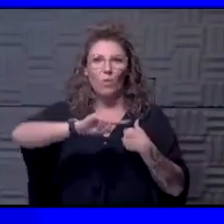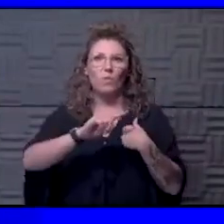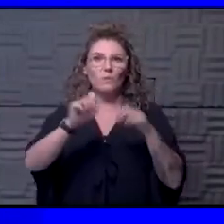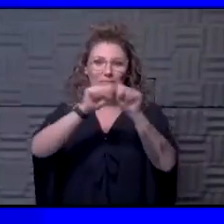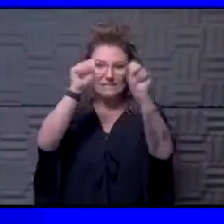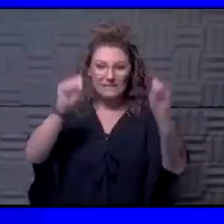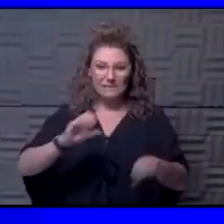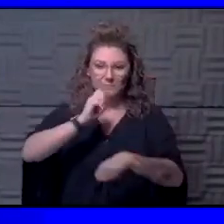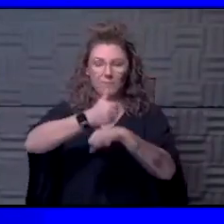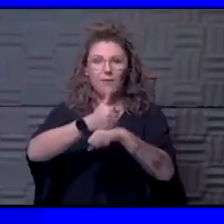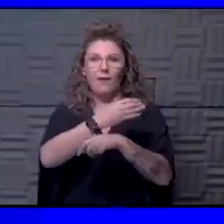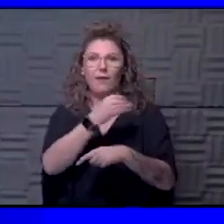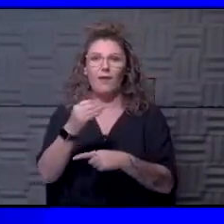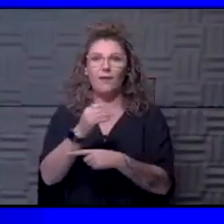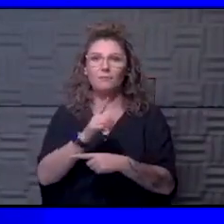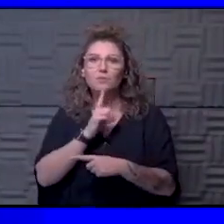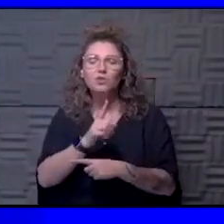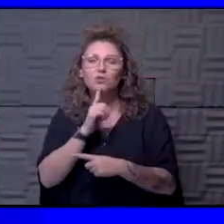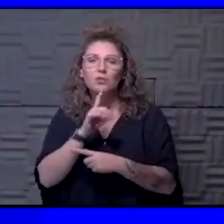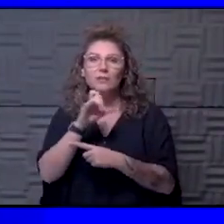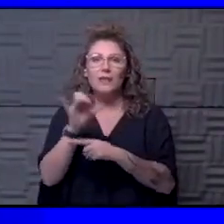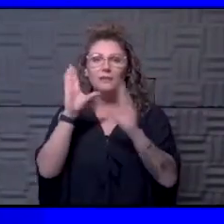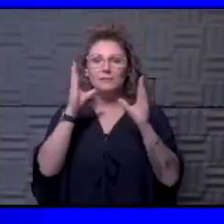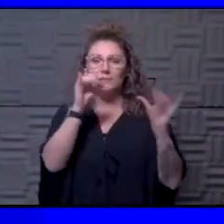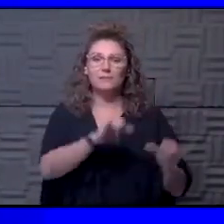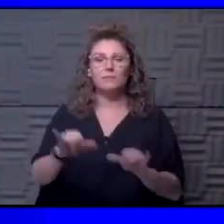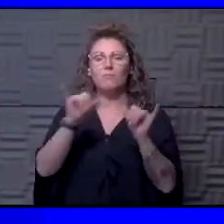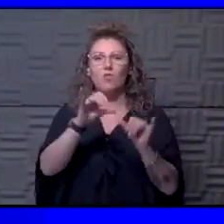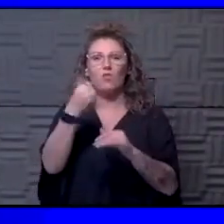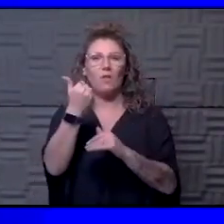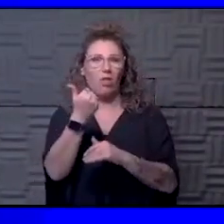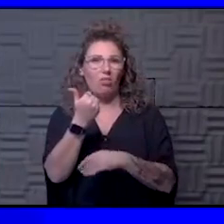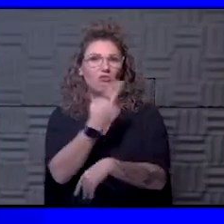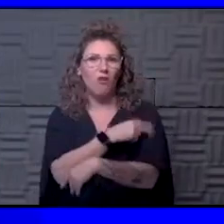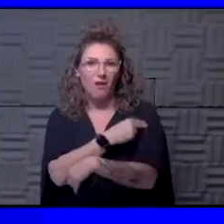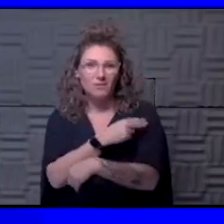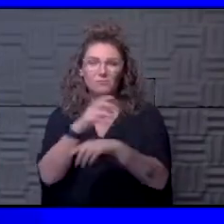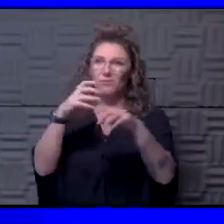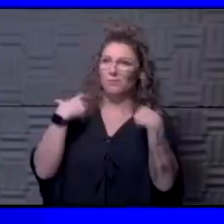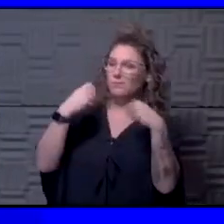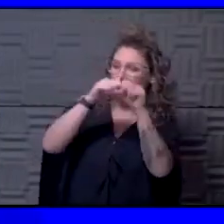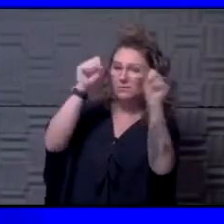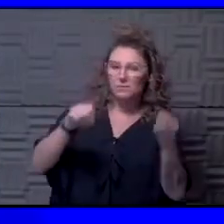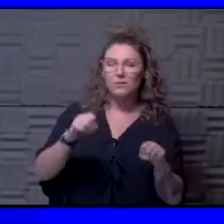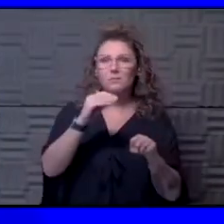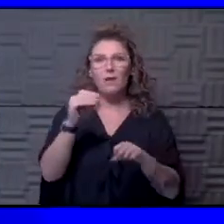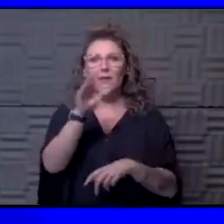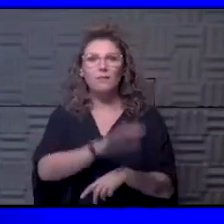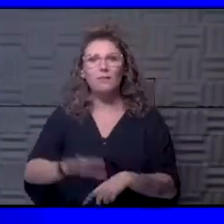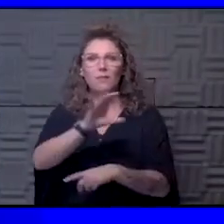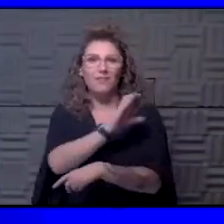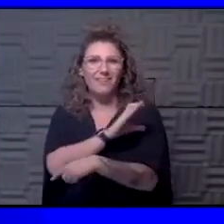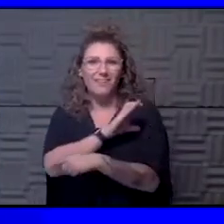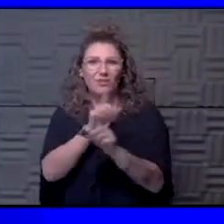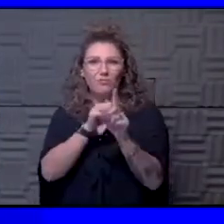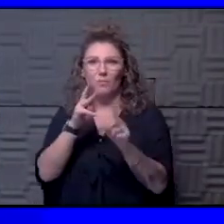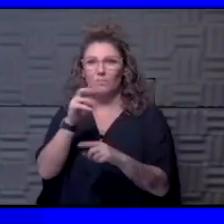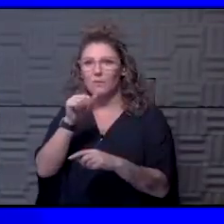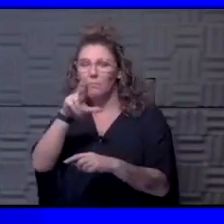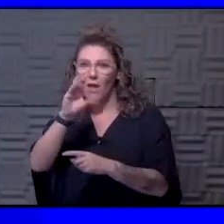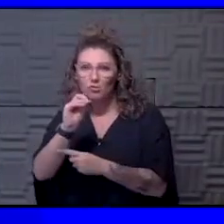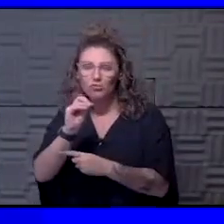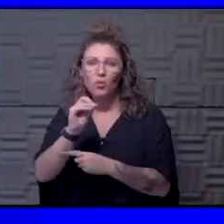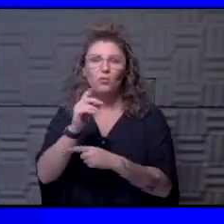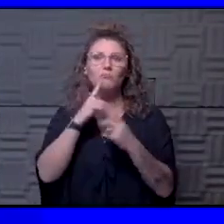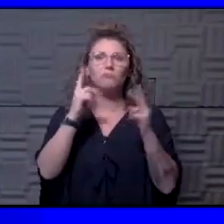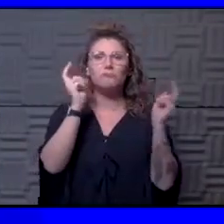systems in place. And I'm sure that is similar to a lot of other hospitals, health systems and clinics around the metro area. There is the issue